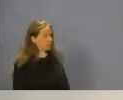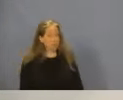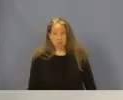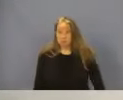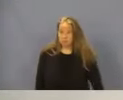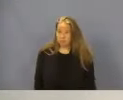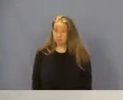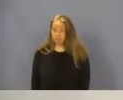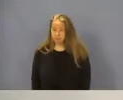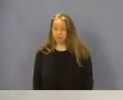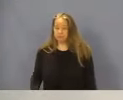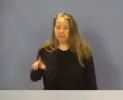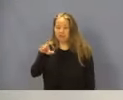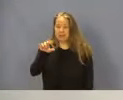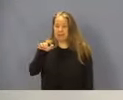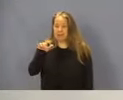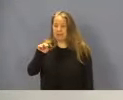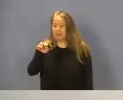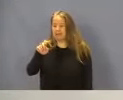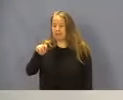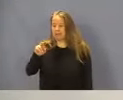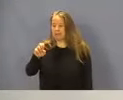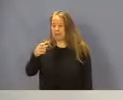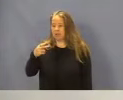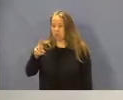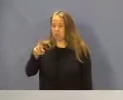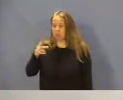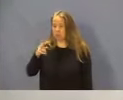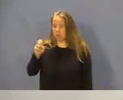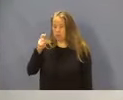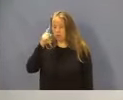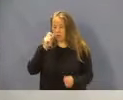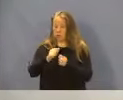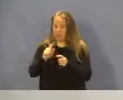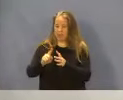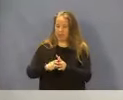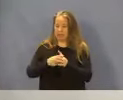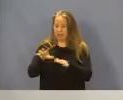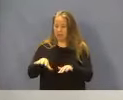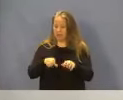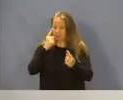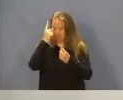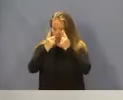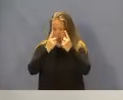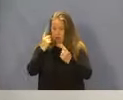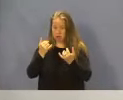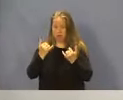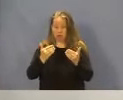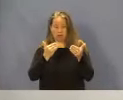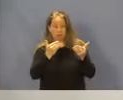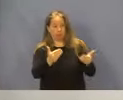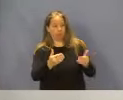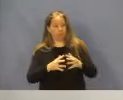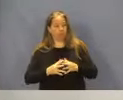Lynette Rhodes is next on the agenda with initial adoption consideration. So Lynette, you may proceed.